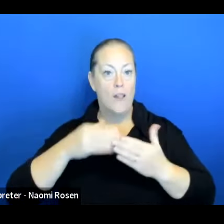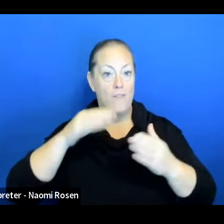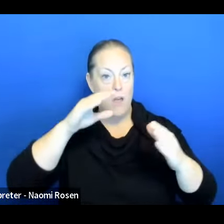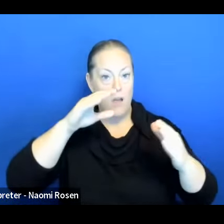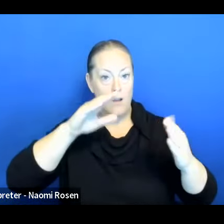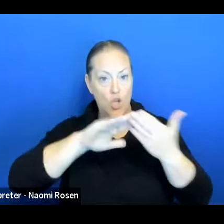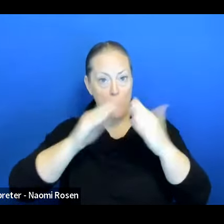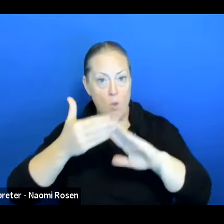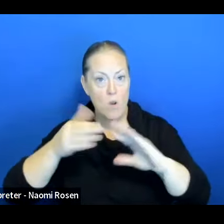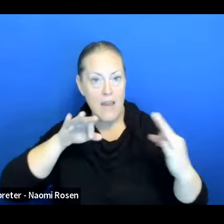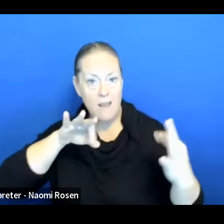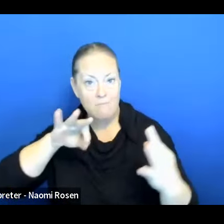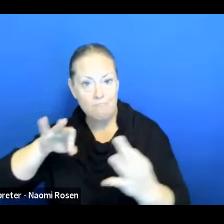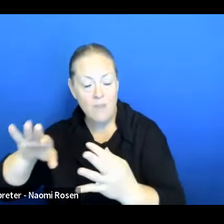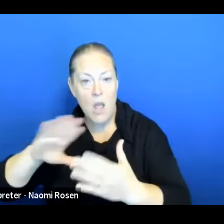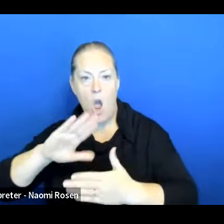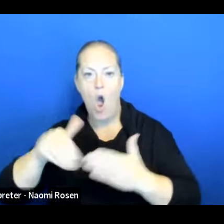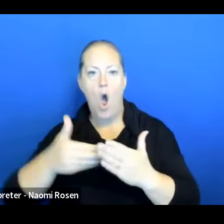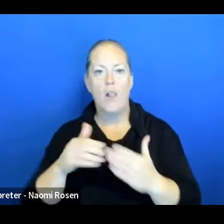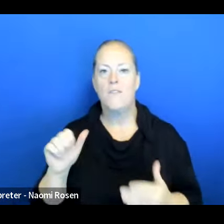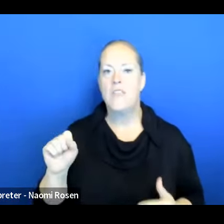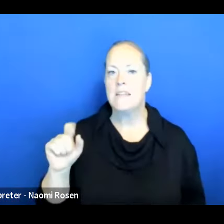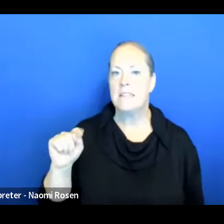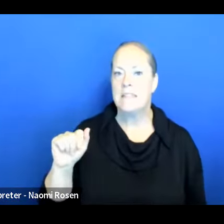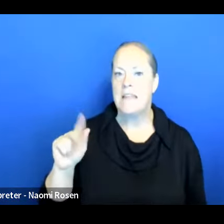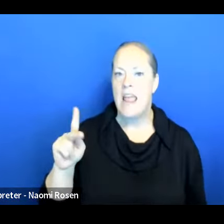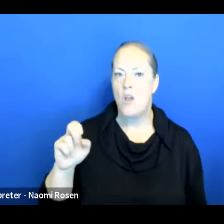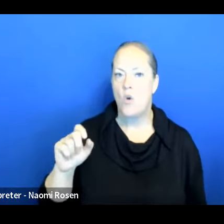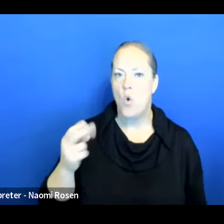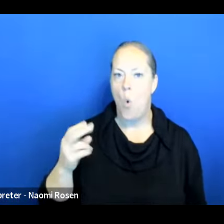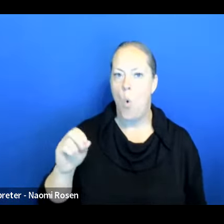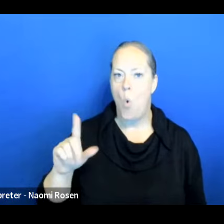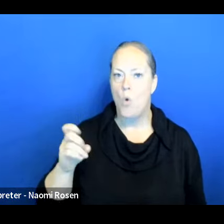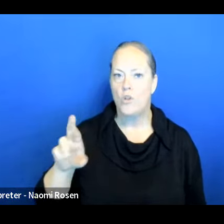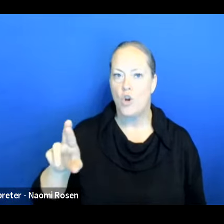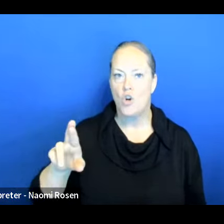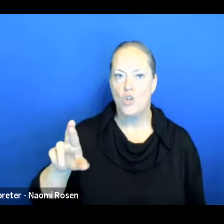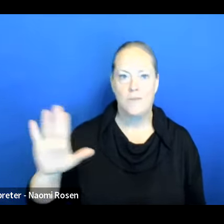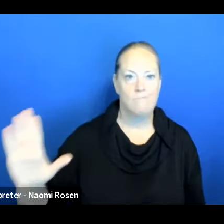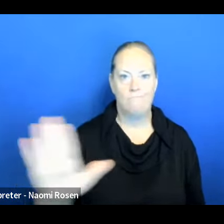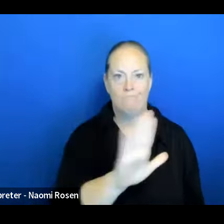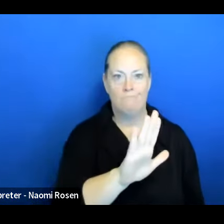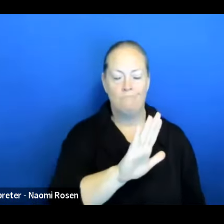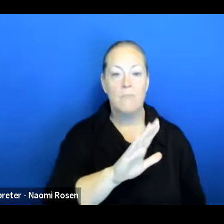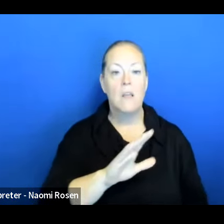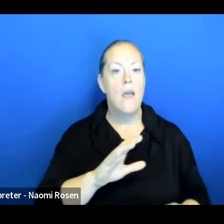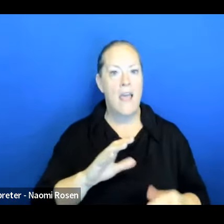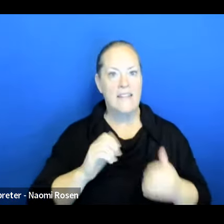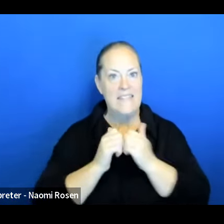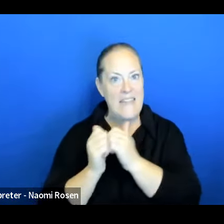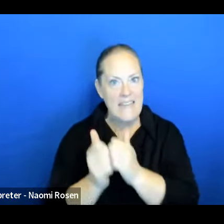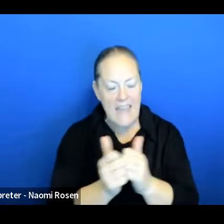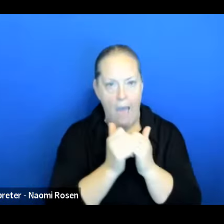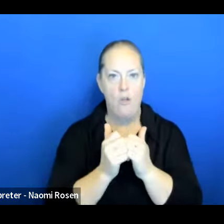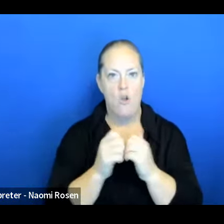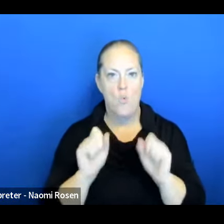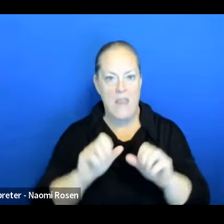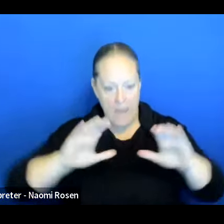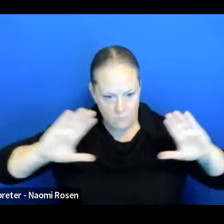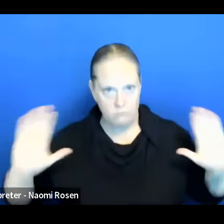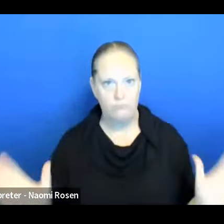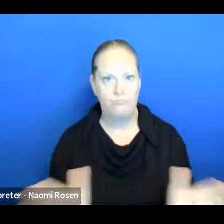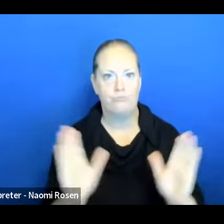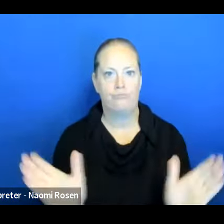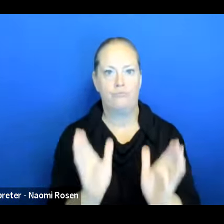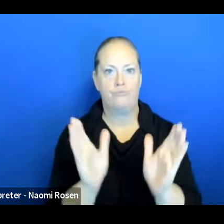stakeholders that we bring to the table. And then from there, as we together push this initiative through,